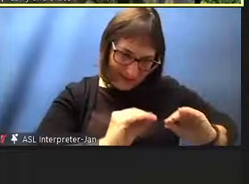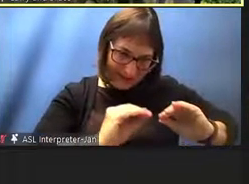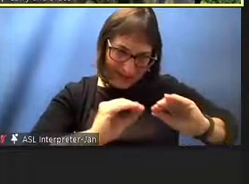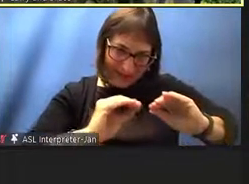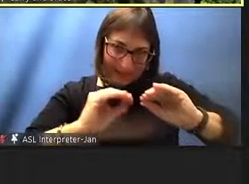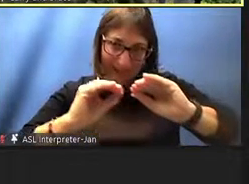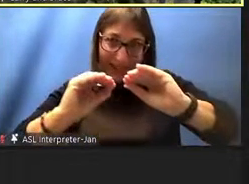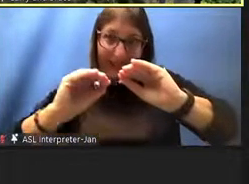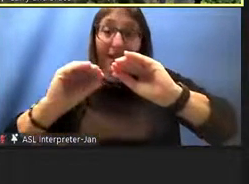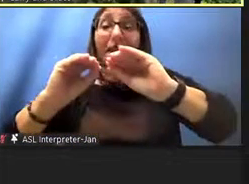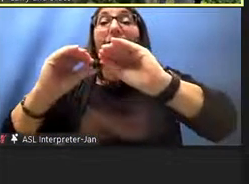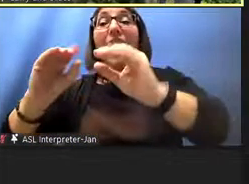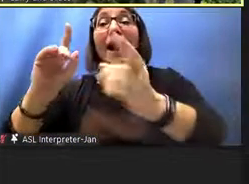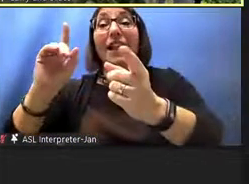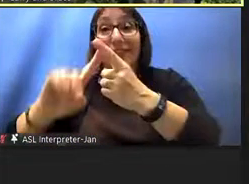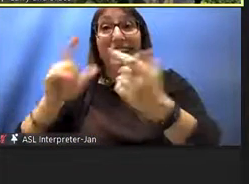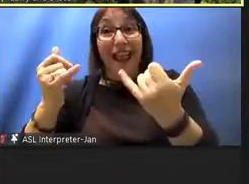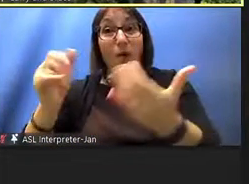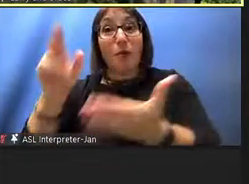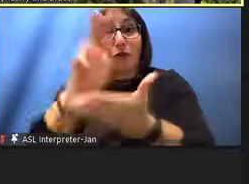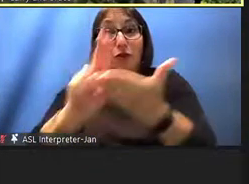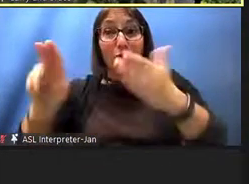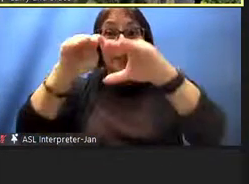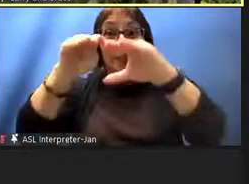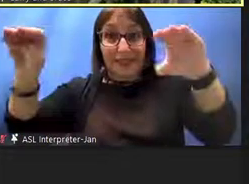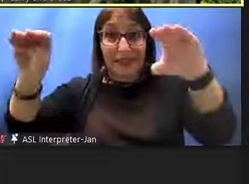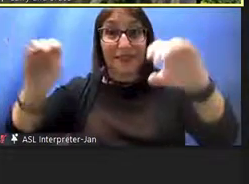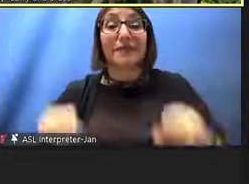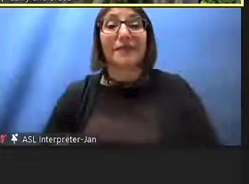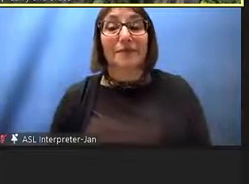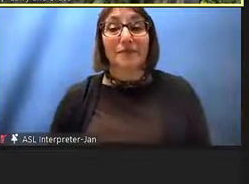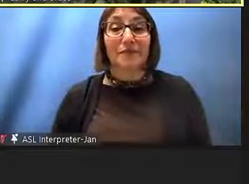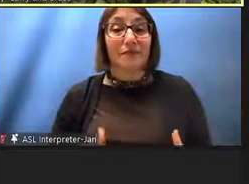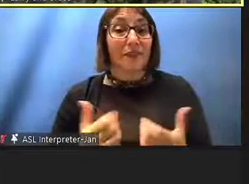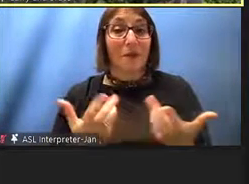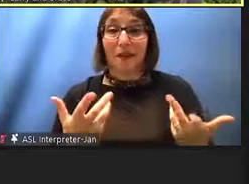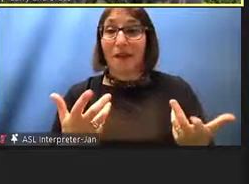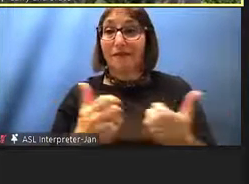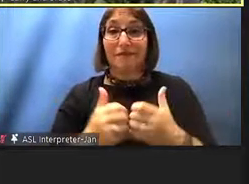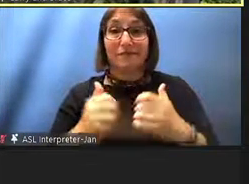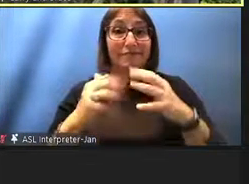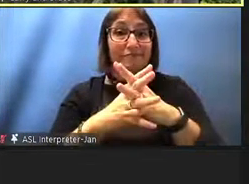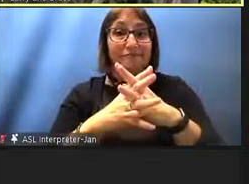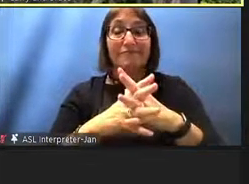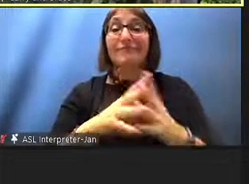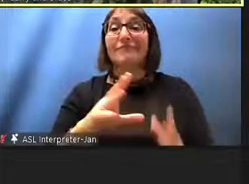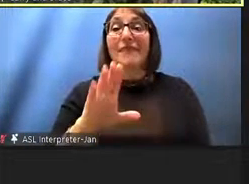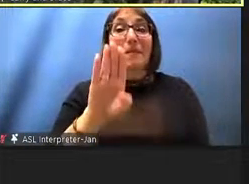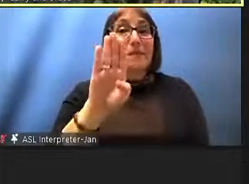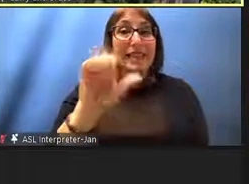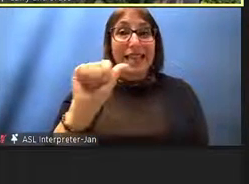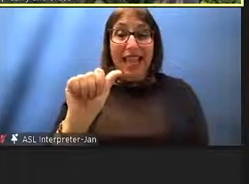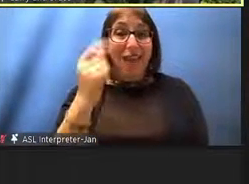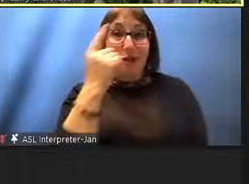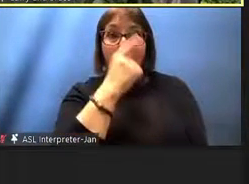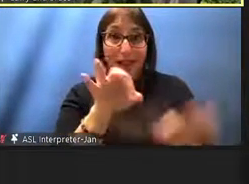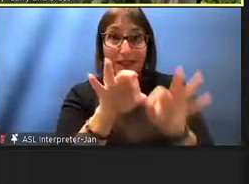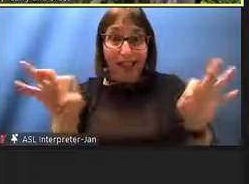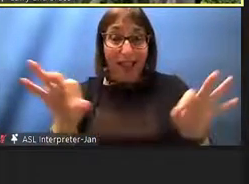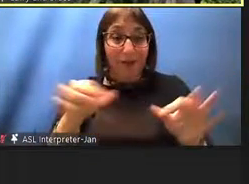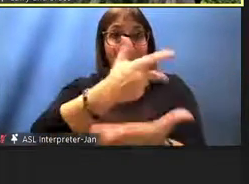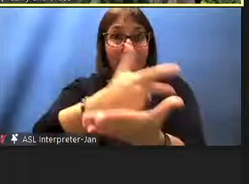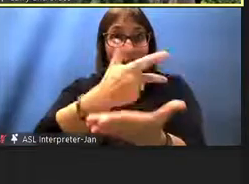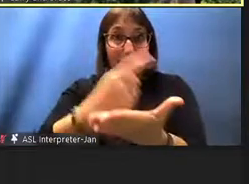way up to the university level. We have established, of course, our BA in Hawaiian language, our master's in Hawaiian